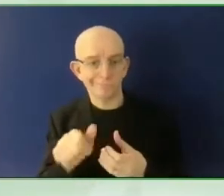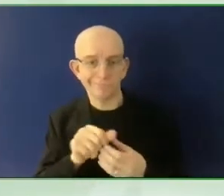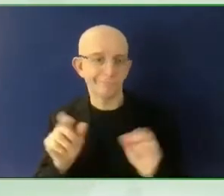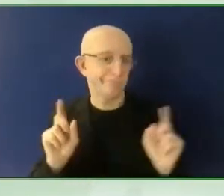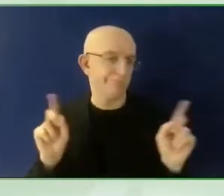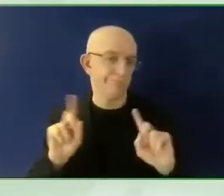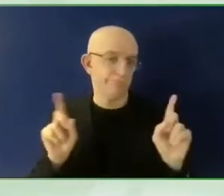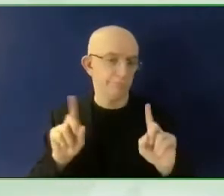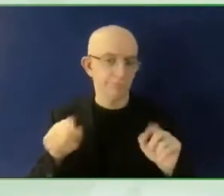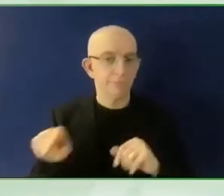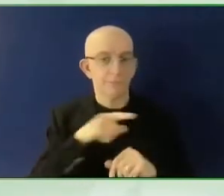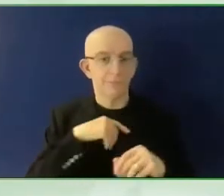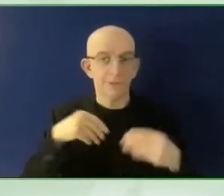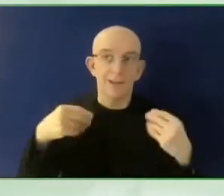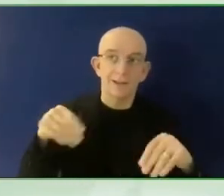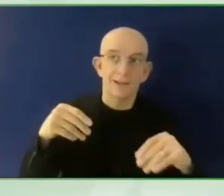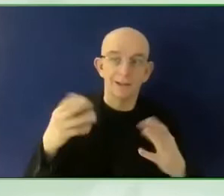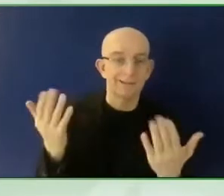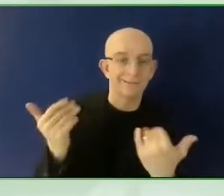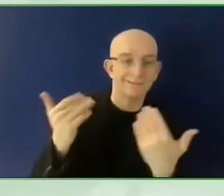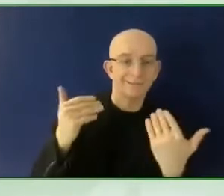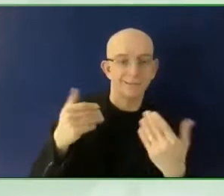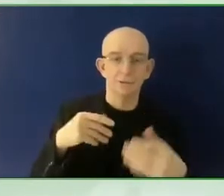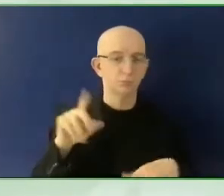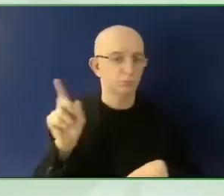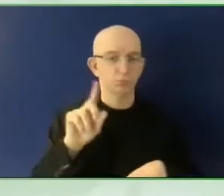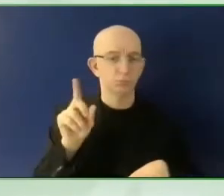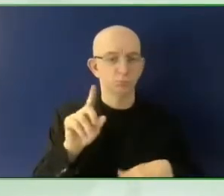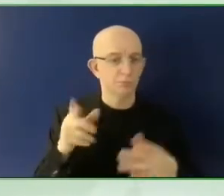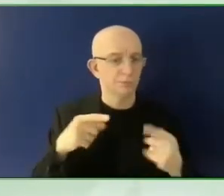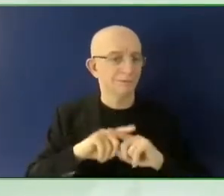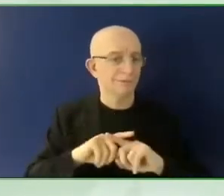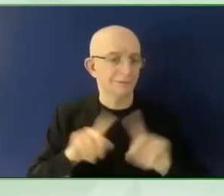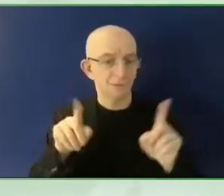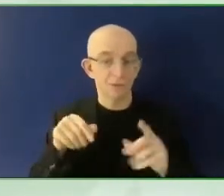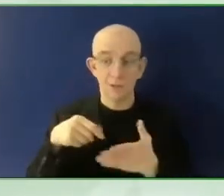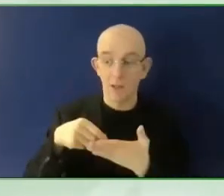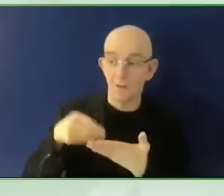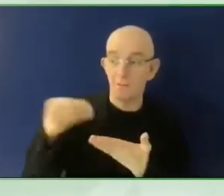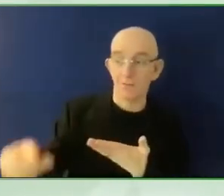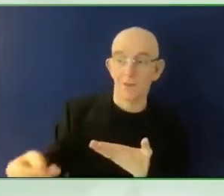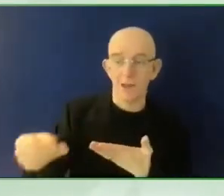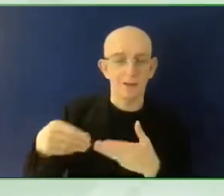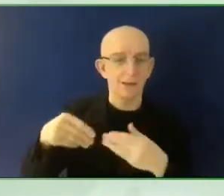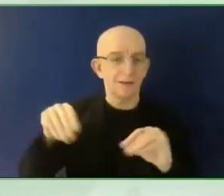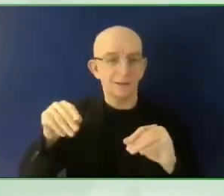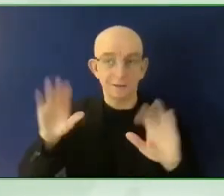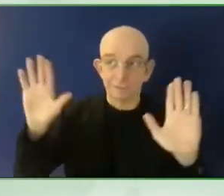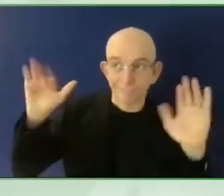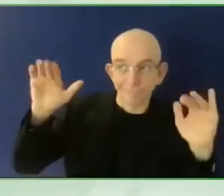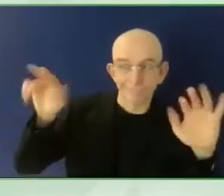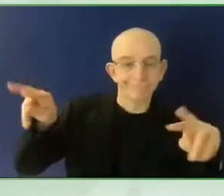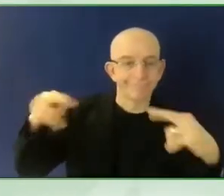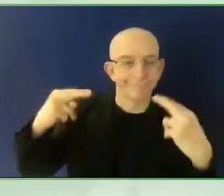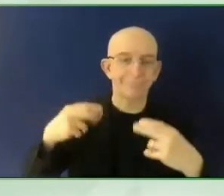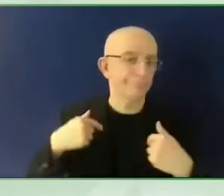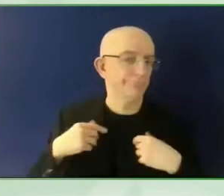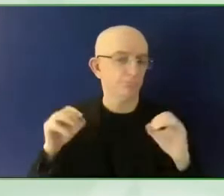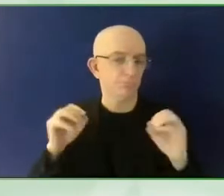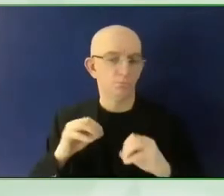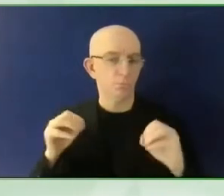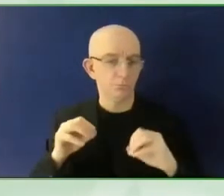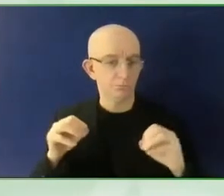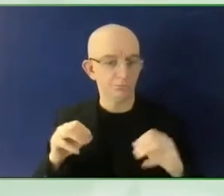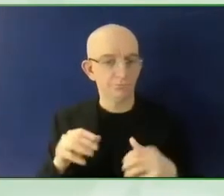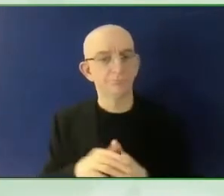Thankfully, I feel incredibly lucky to work for a company that regularly is picked up by